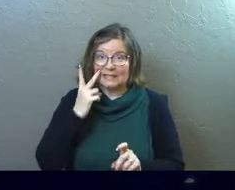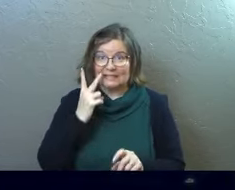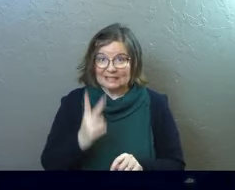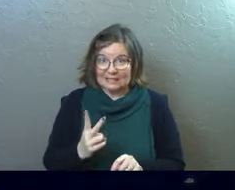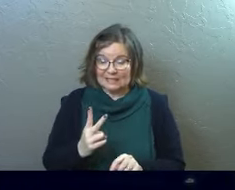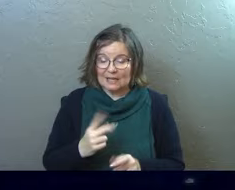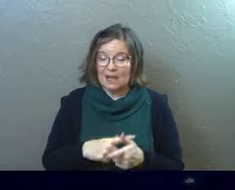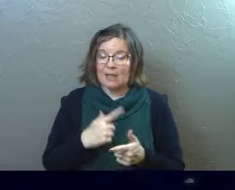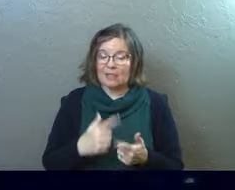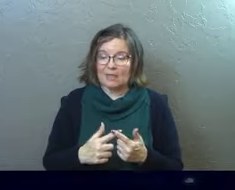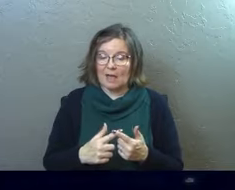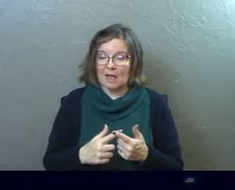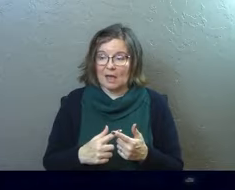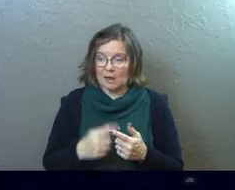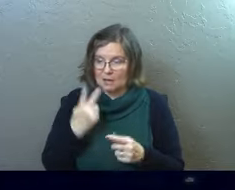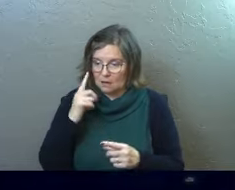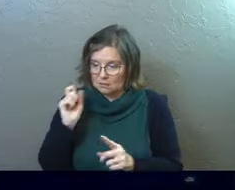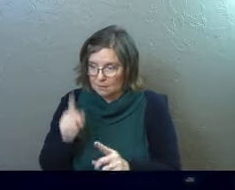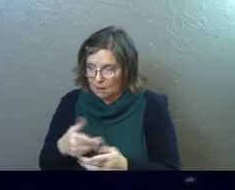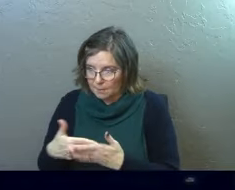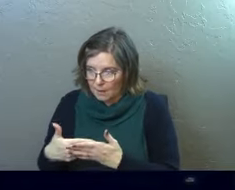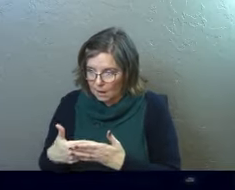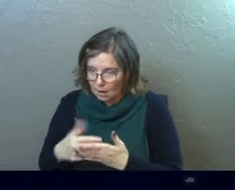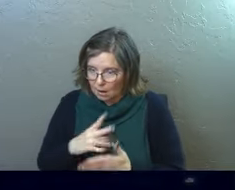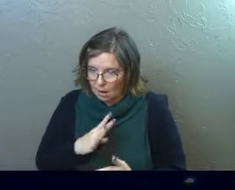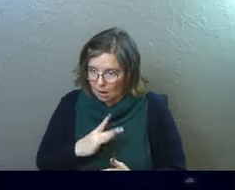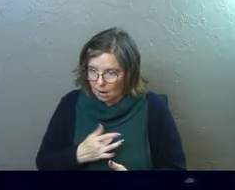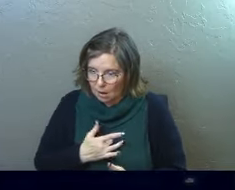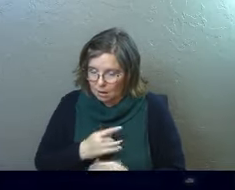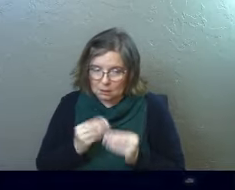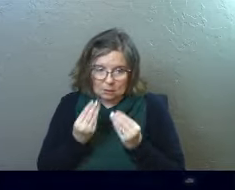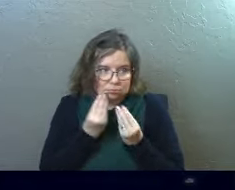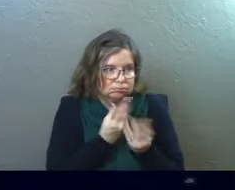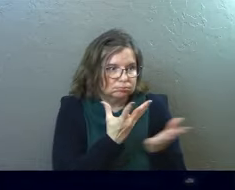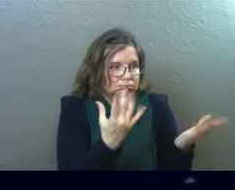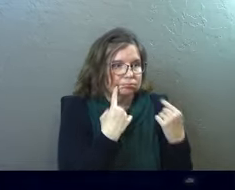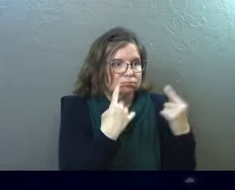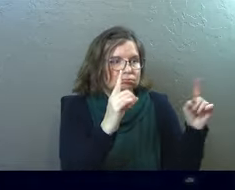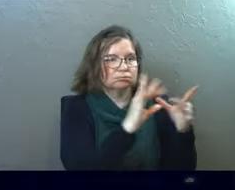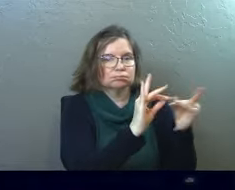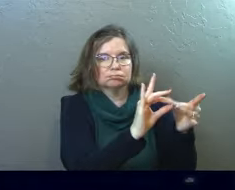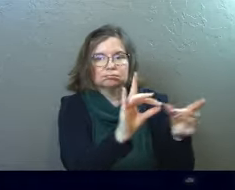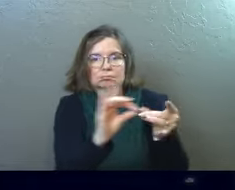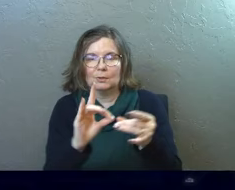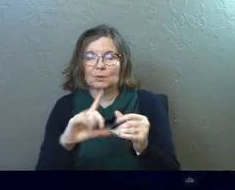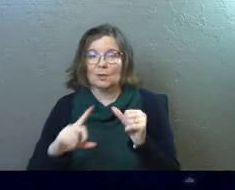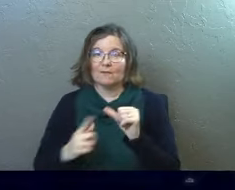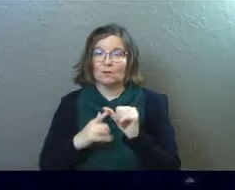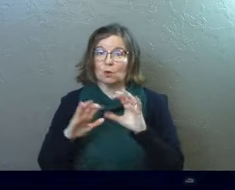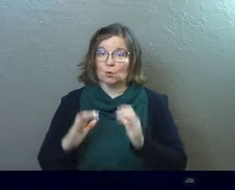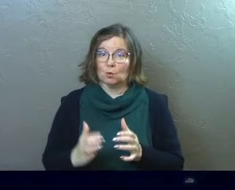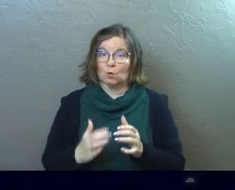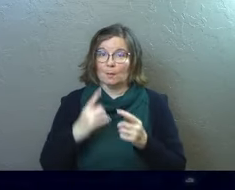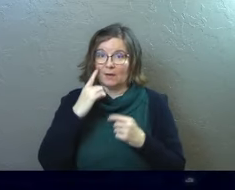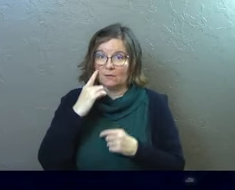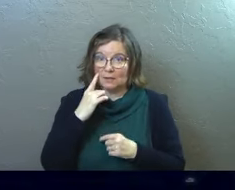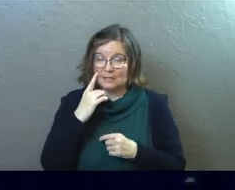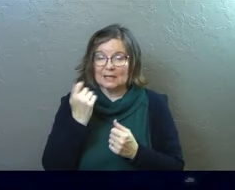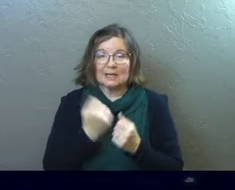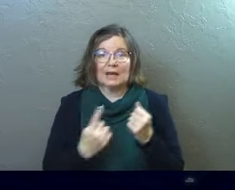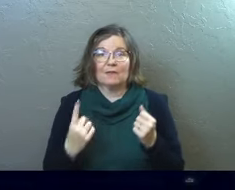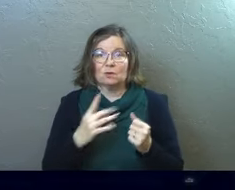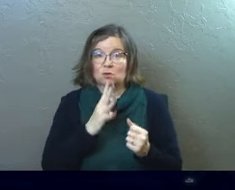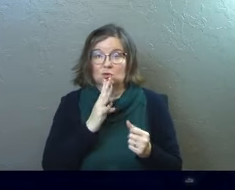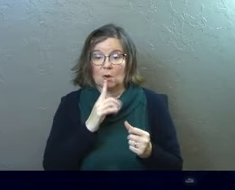the thing and they're going to go and spread the news that they saw it with their own eyes. So you got that first group of witnesses and